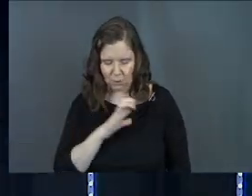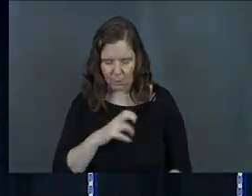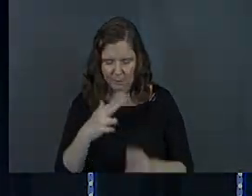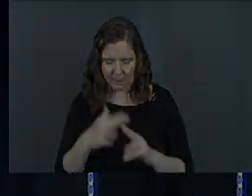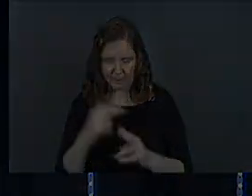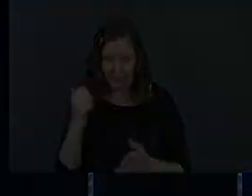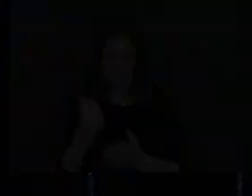amen.